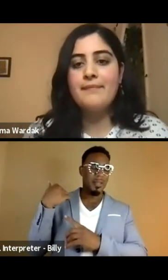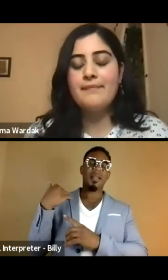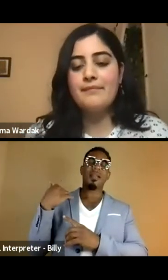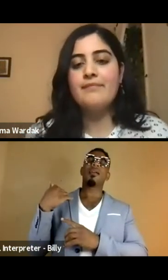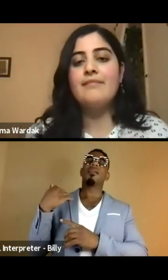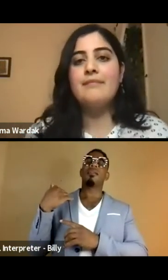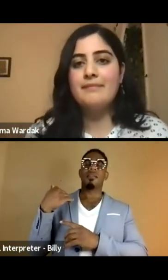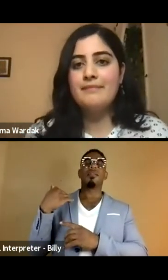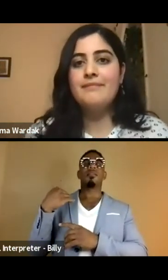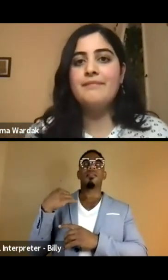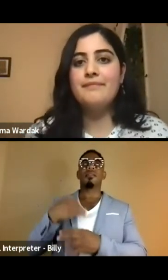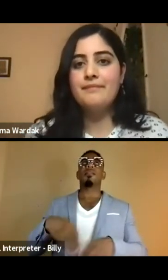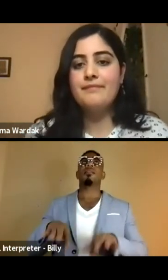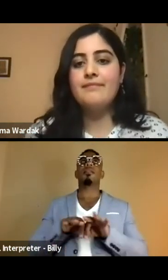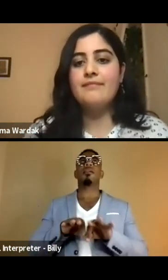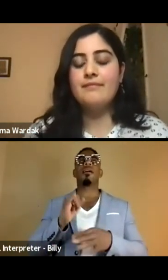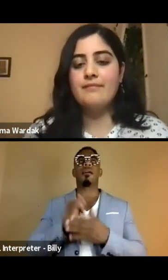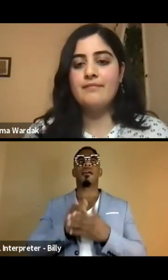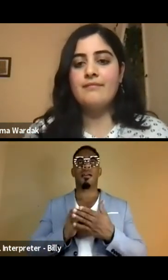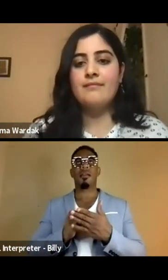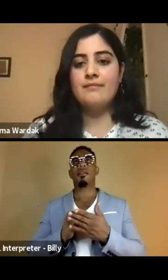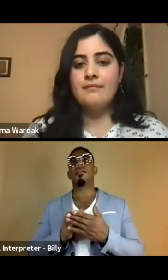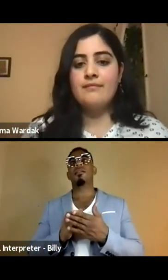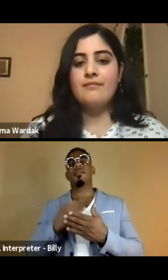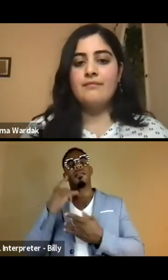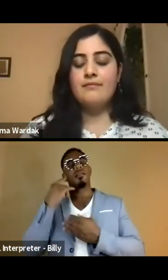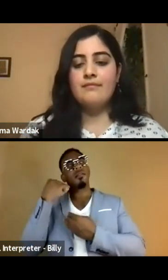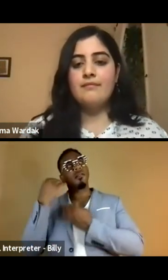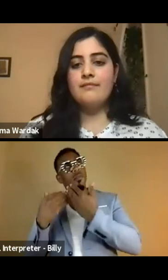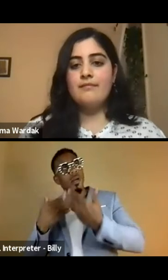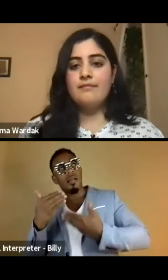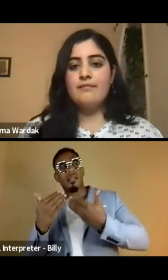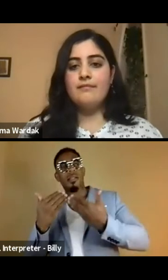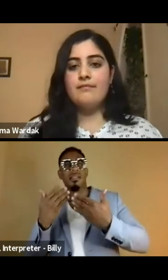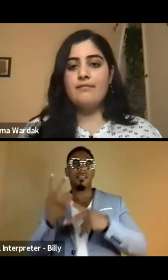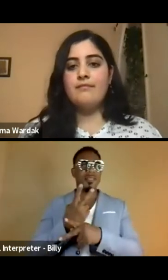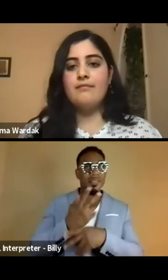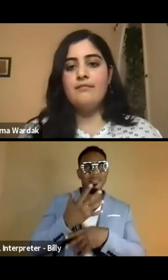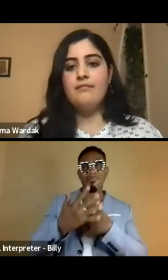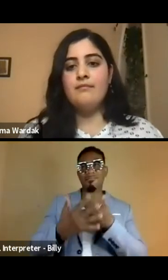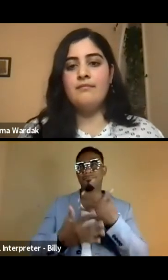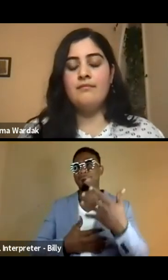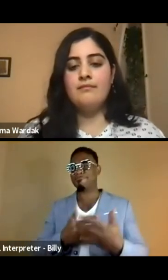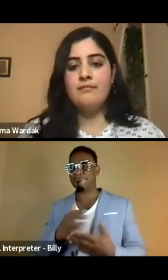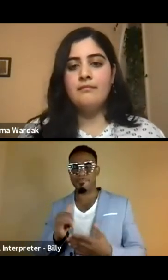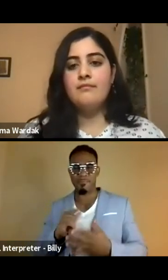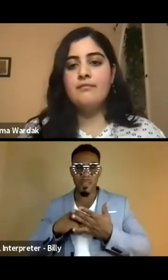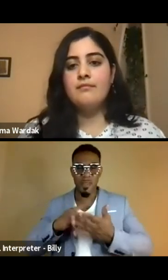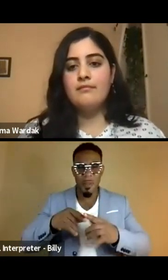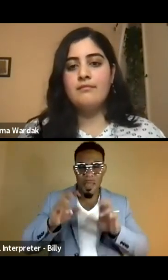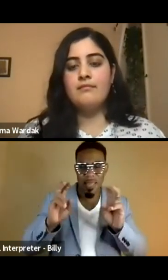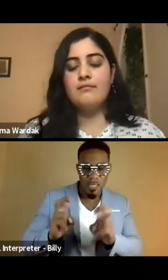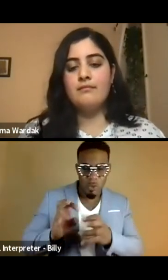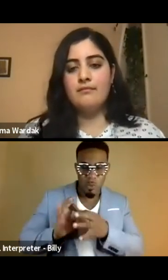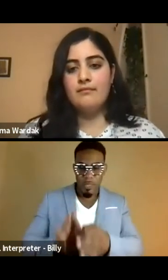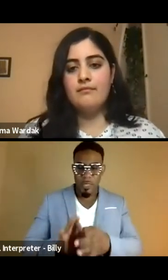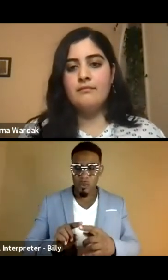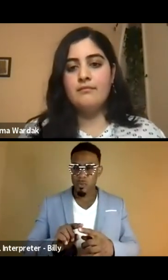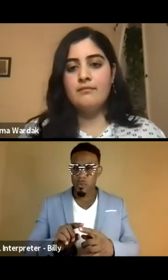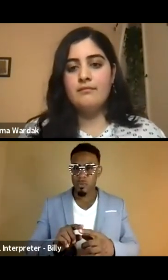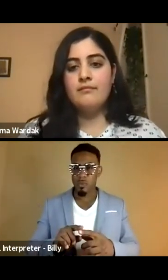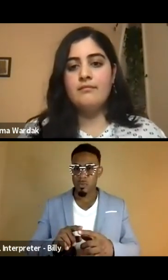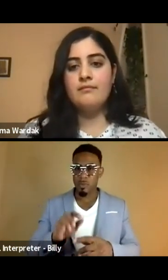art to like process and also, um, like talk about issues related to,